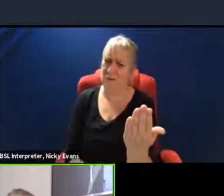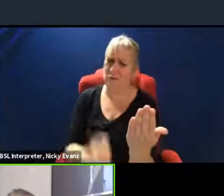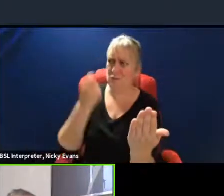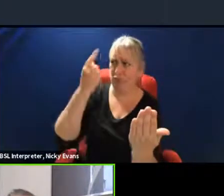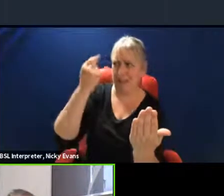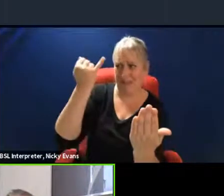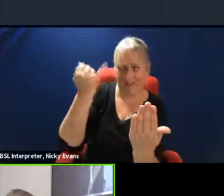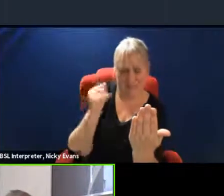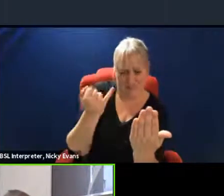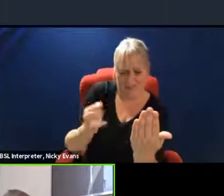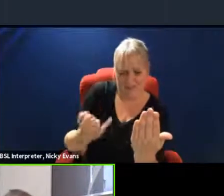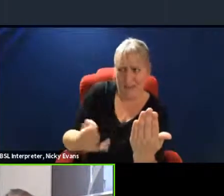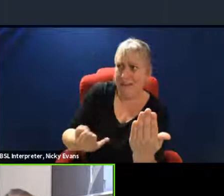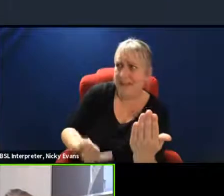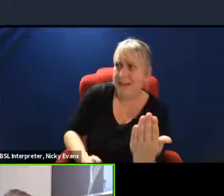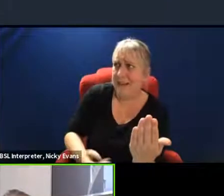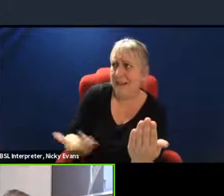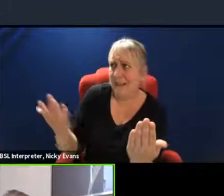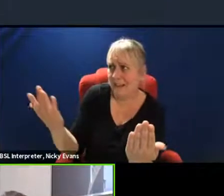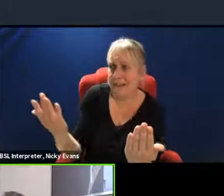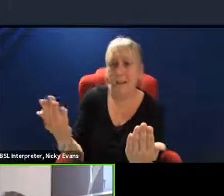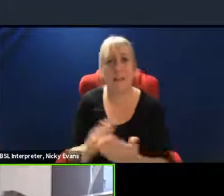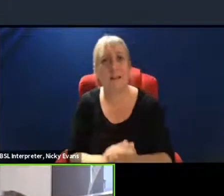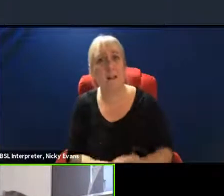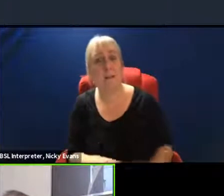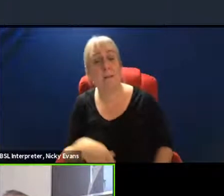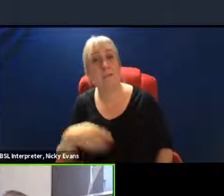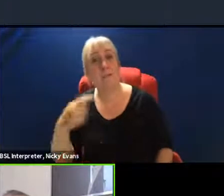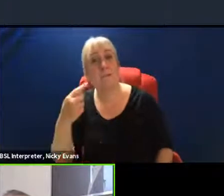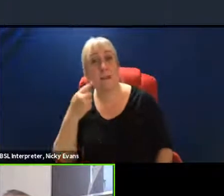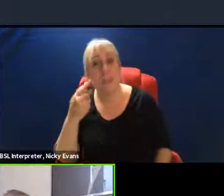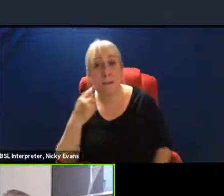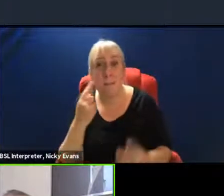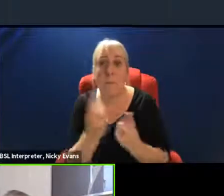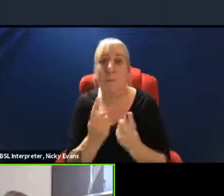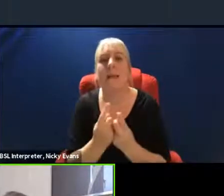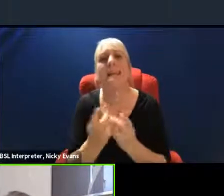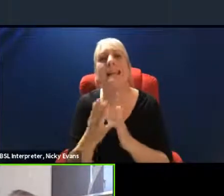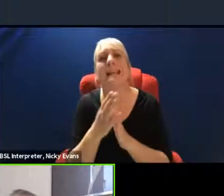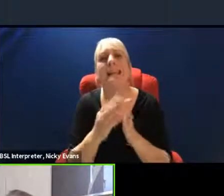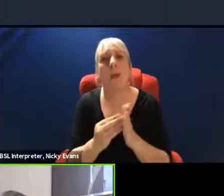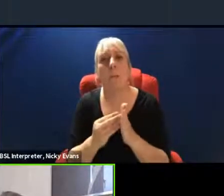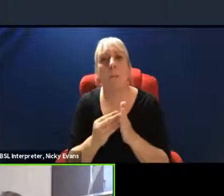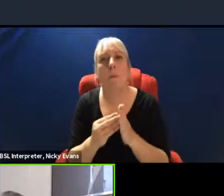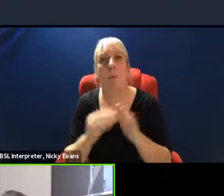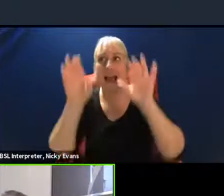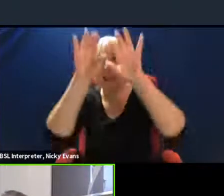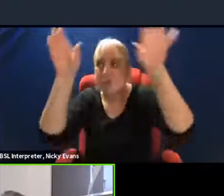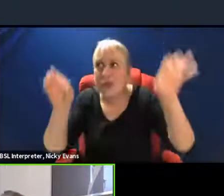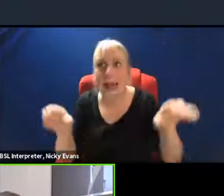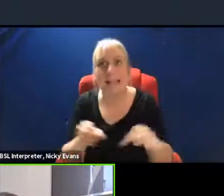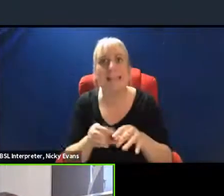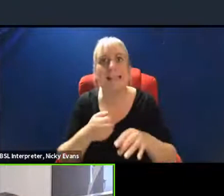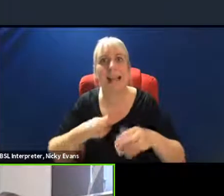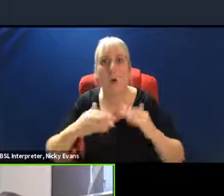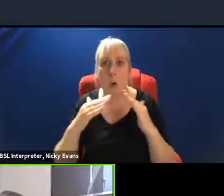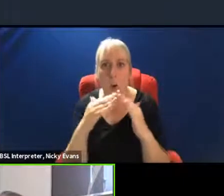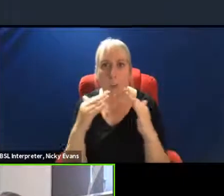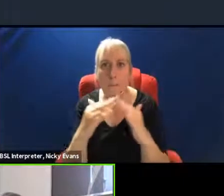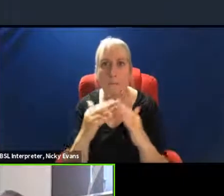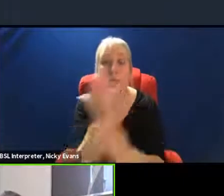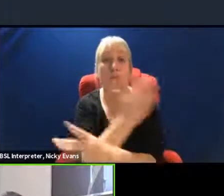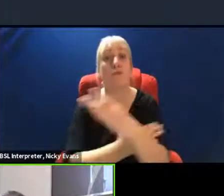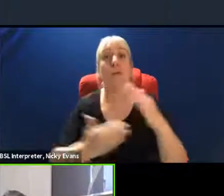even on the most simple of levels, insulating our homes. That green homes plan in which the